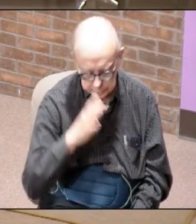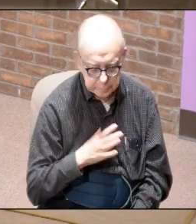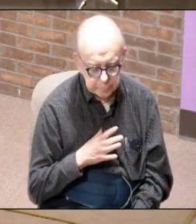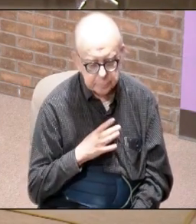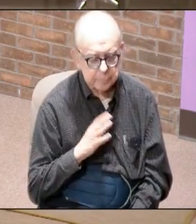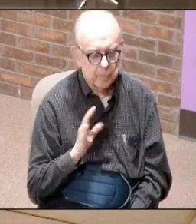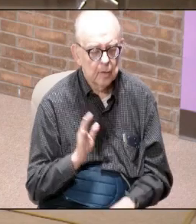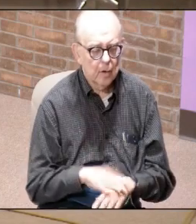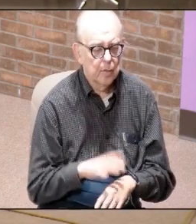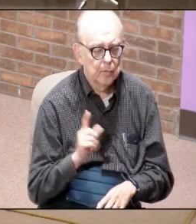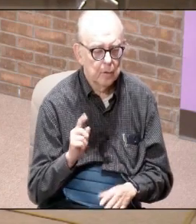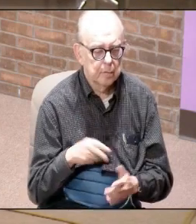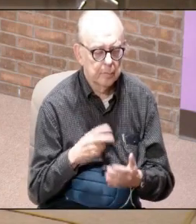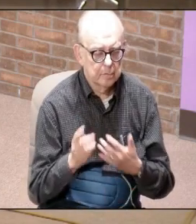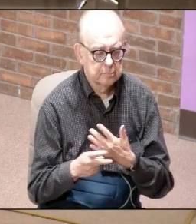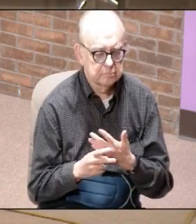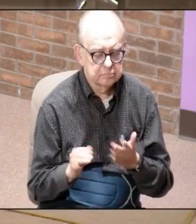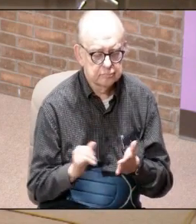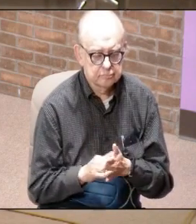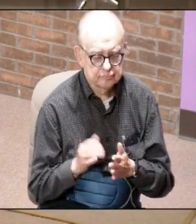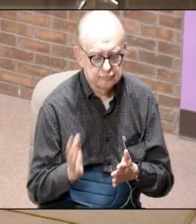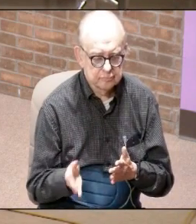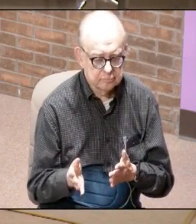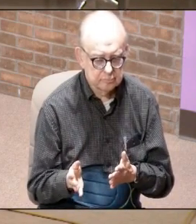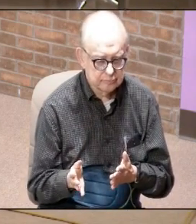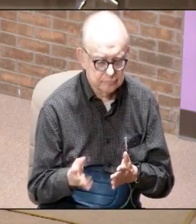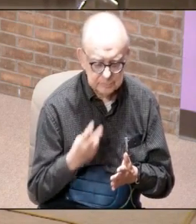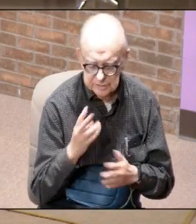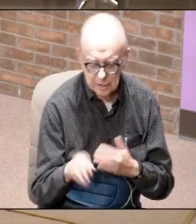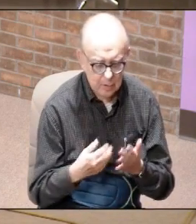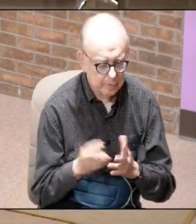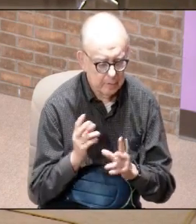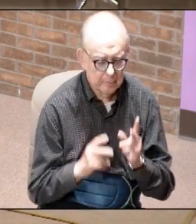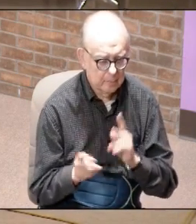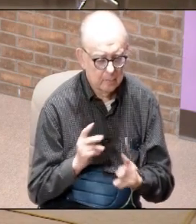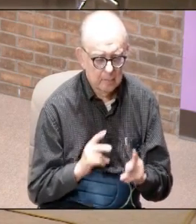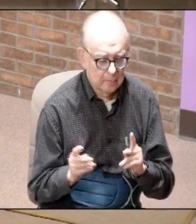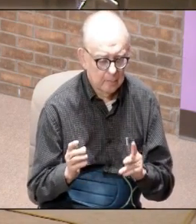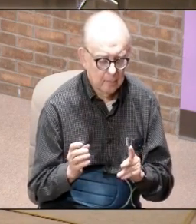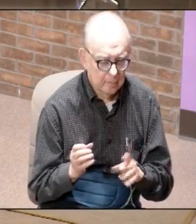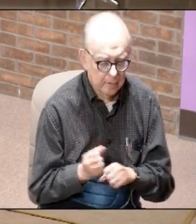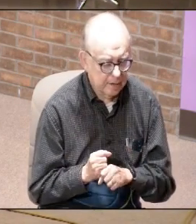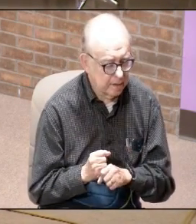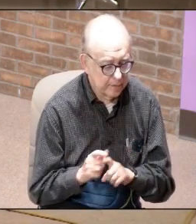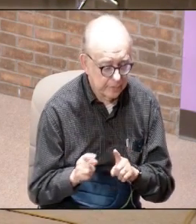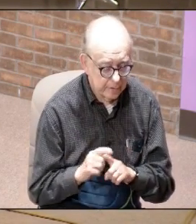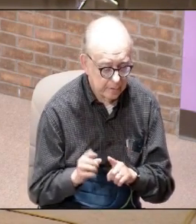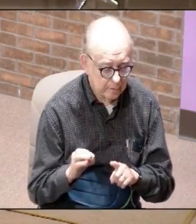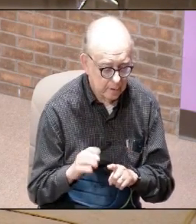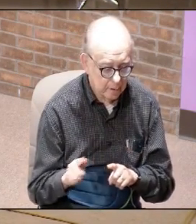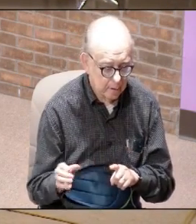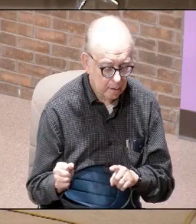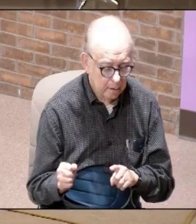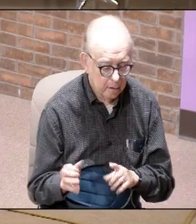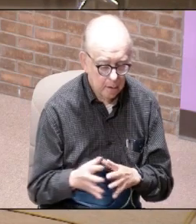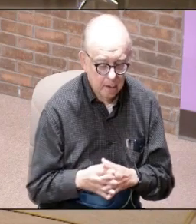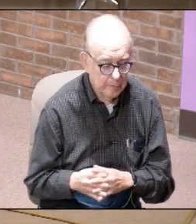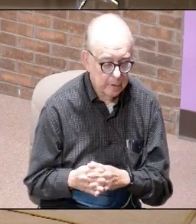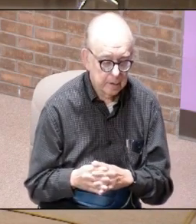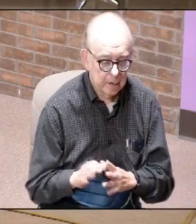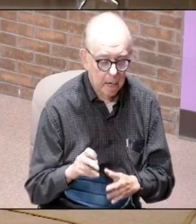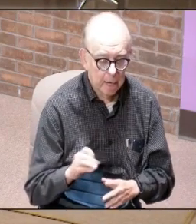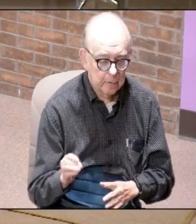one show um that was there and so you keep seeing all these people and they keep getting these record deals and all this stuff america and idol went away